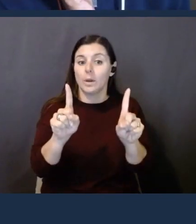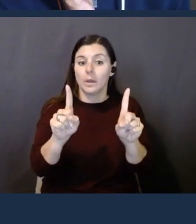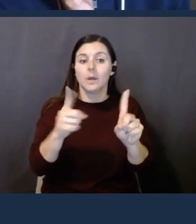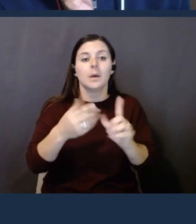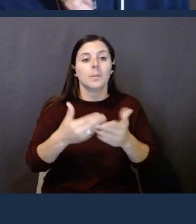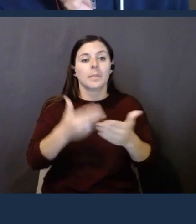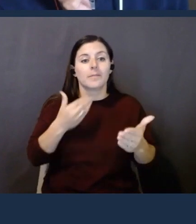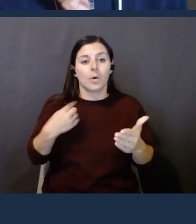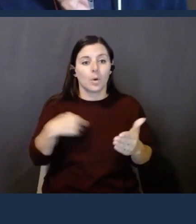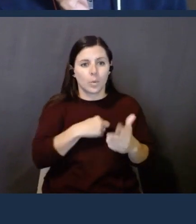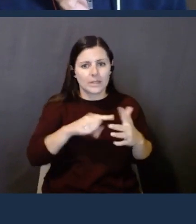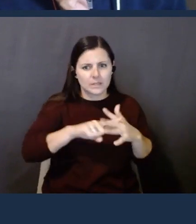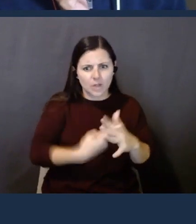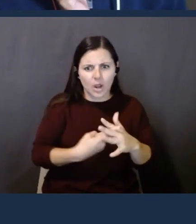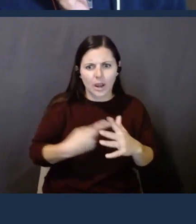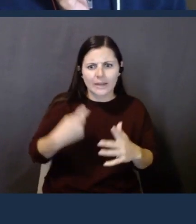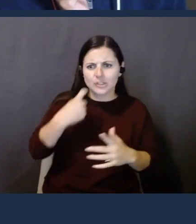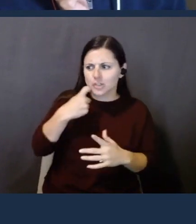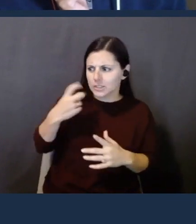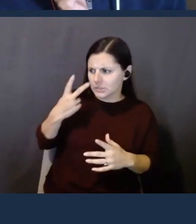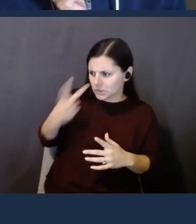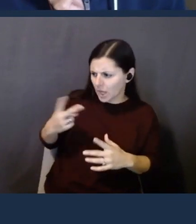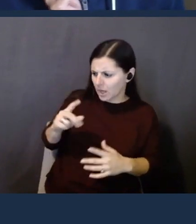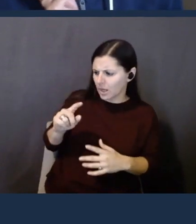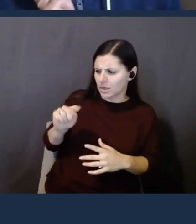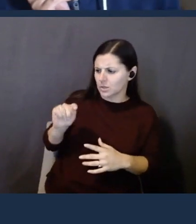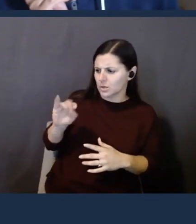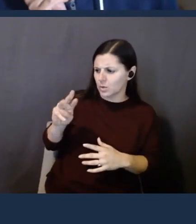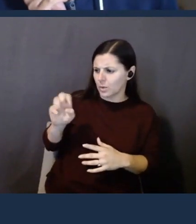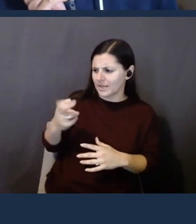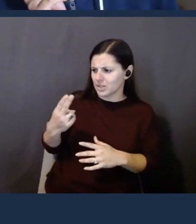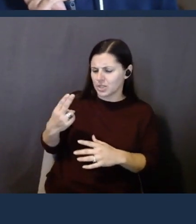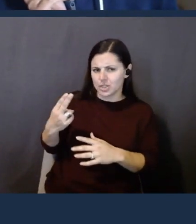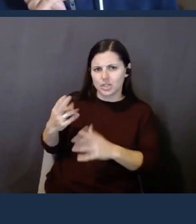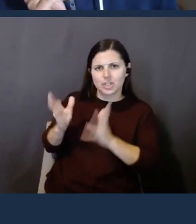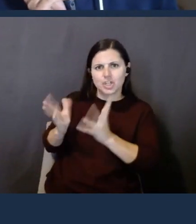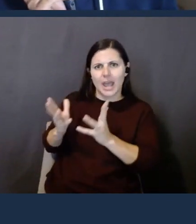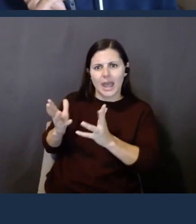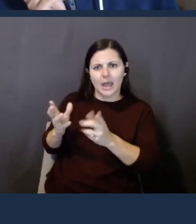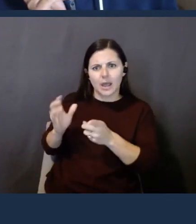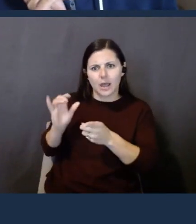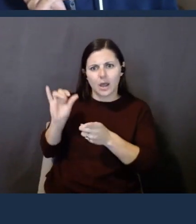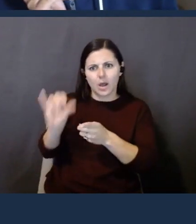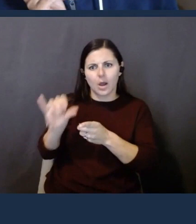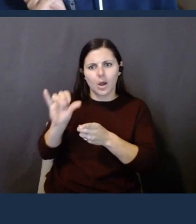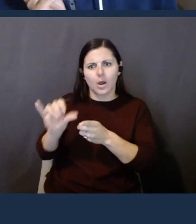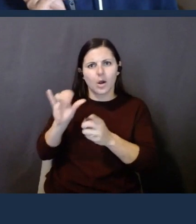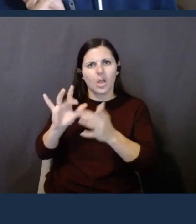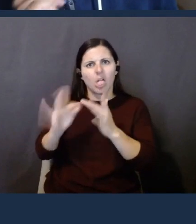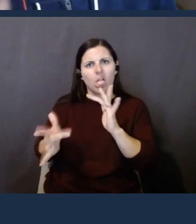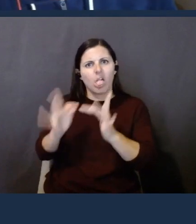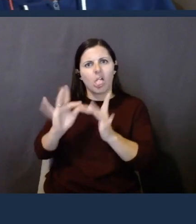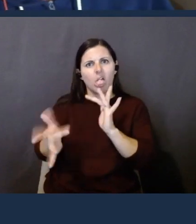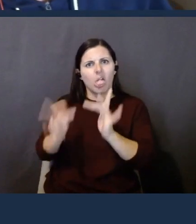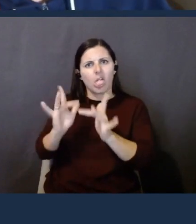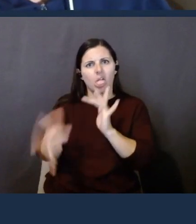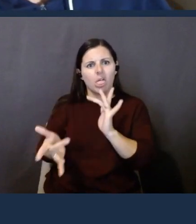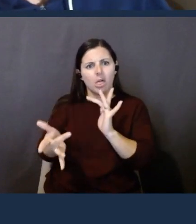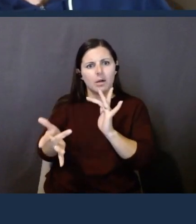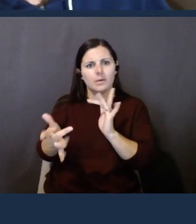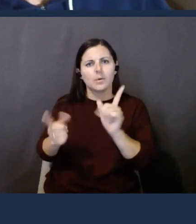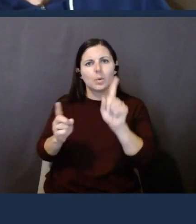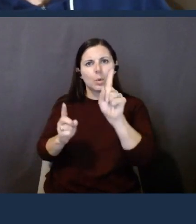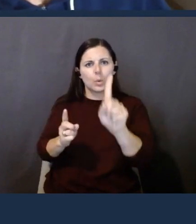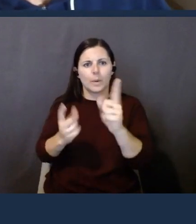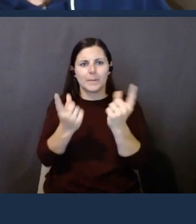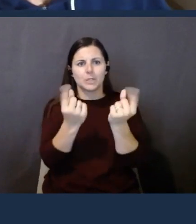I'm getting some feedback from Twitch chat that we are having connection issues there. So what I'm going to do is